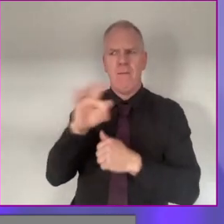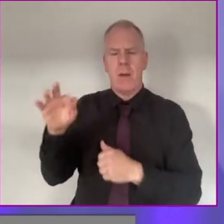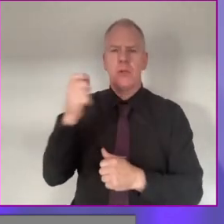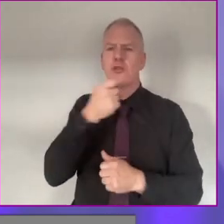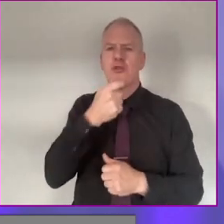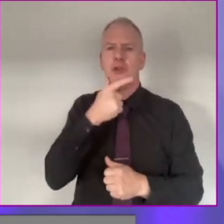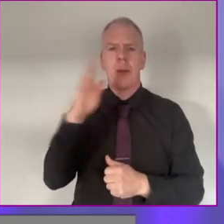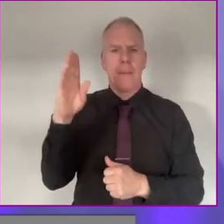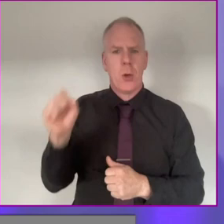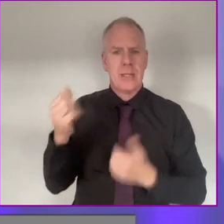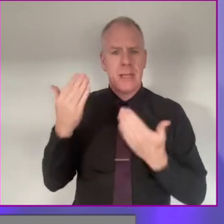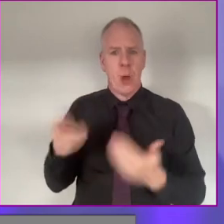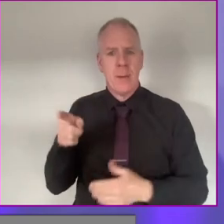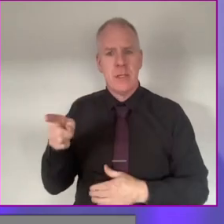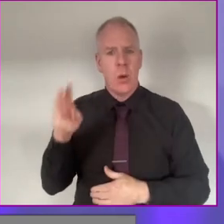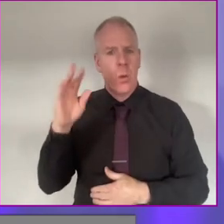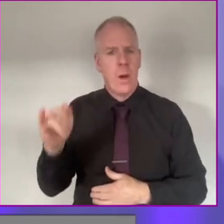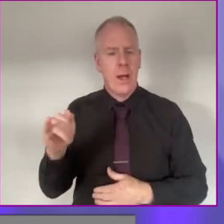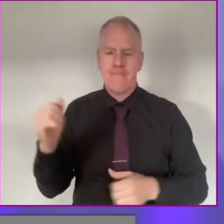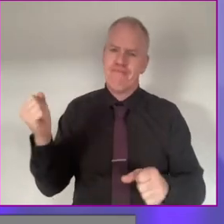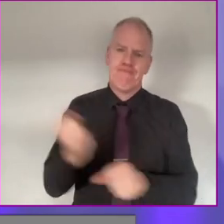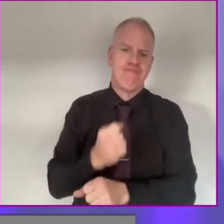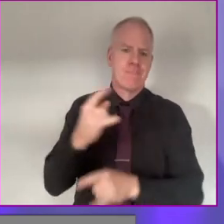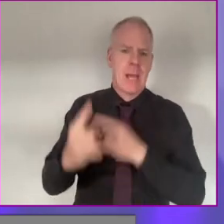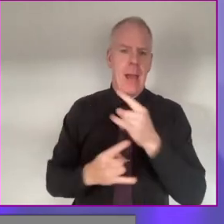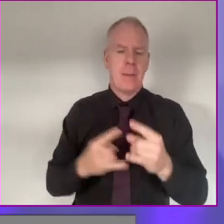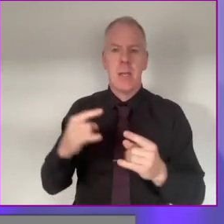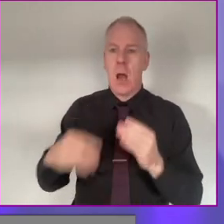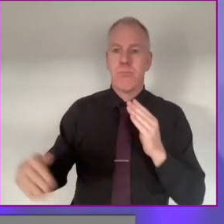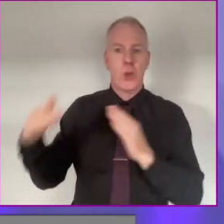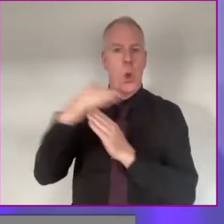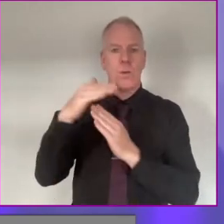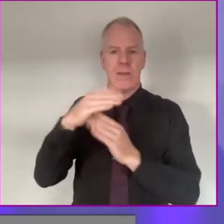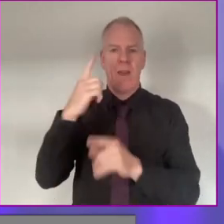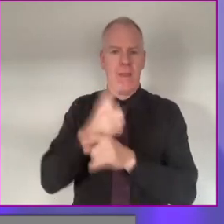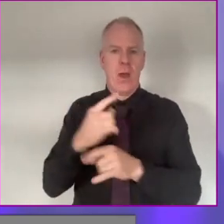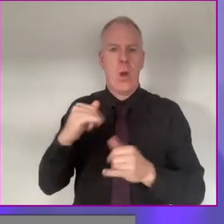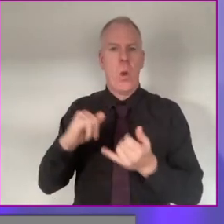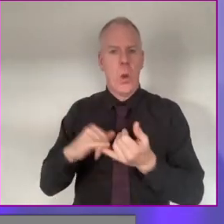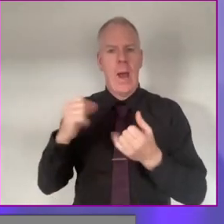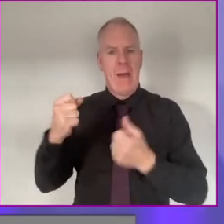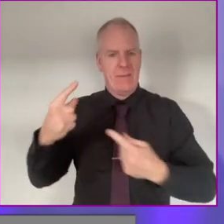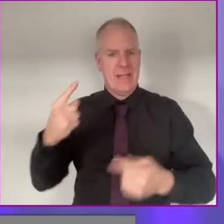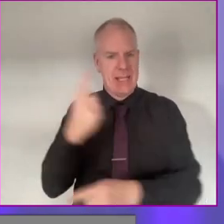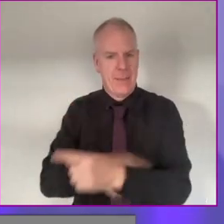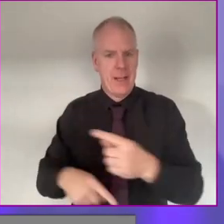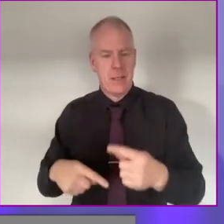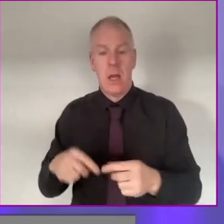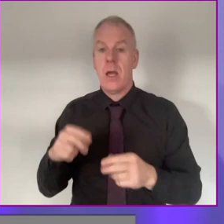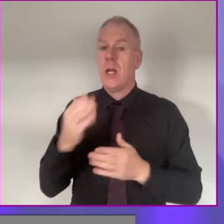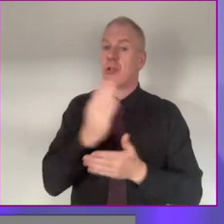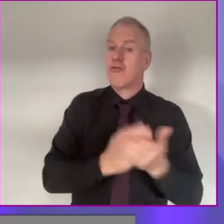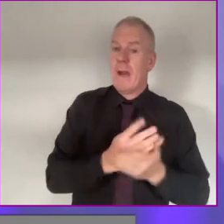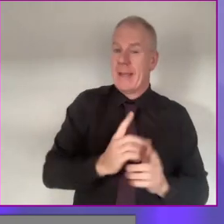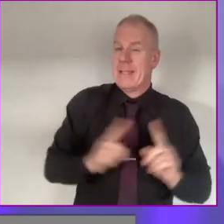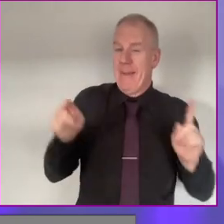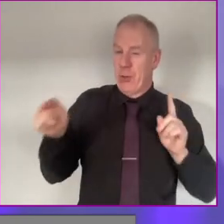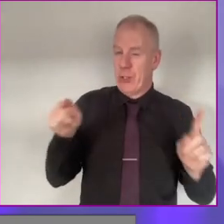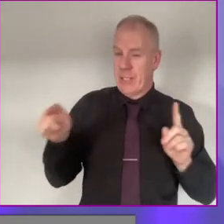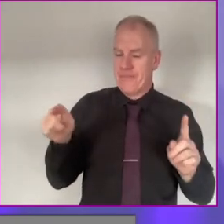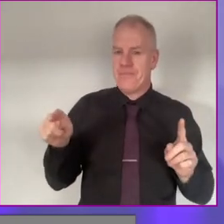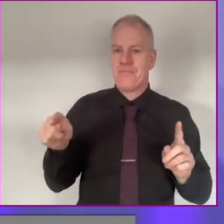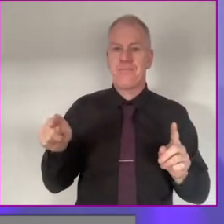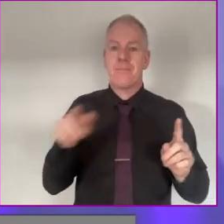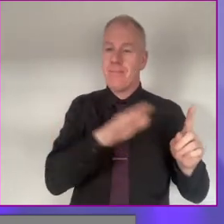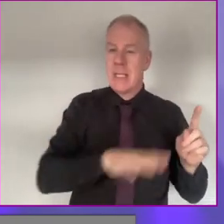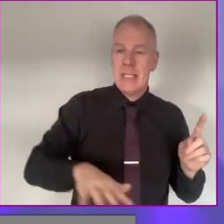think at the moment, because unfortunately, there is only a priority for people with disabilities. I think on trains, it's